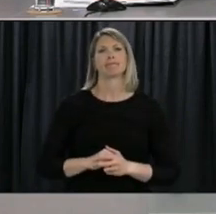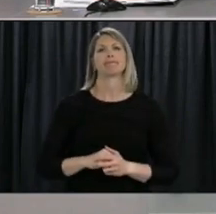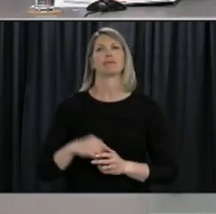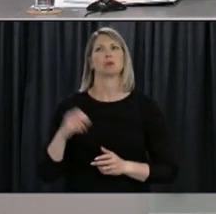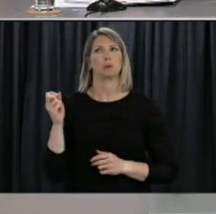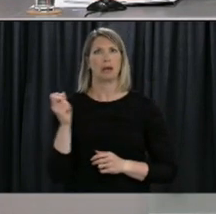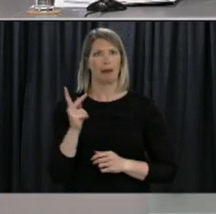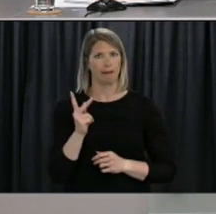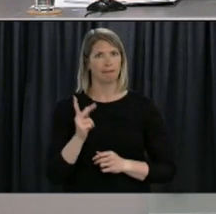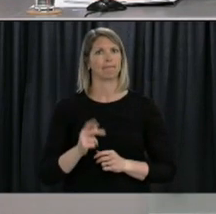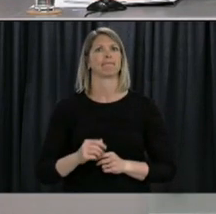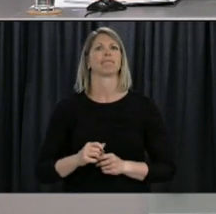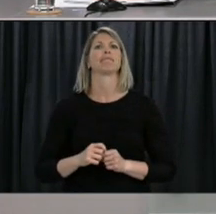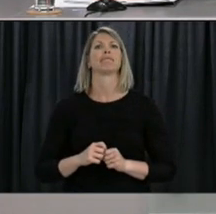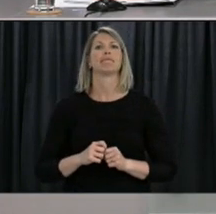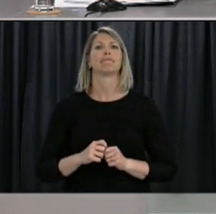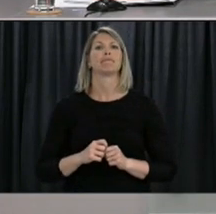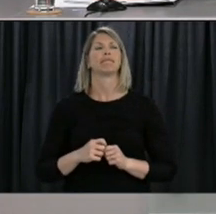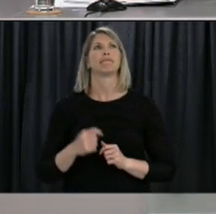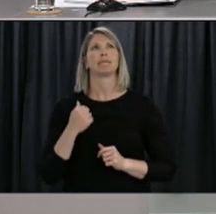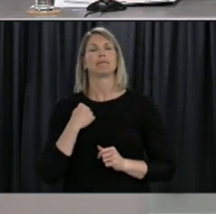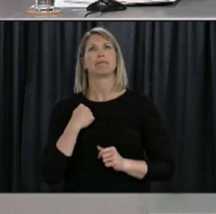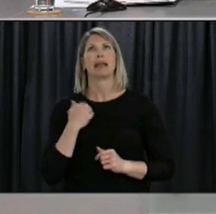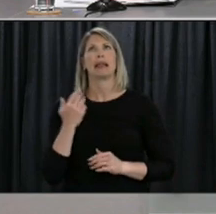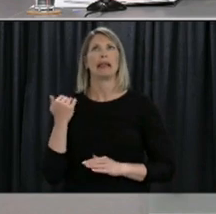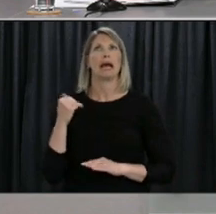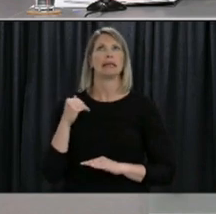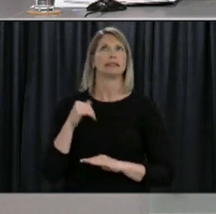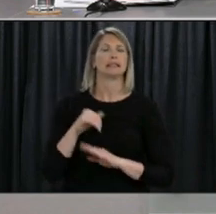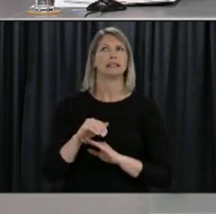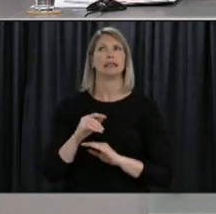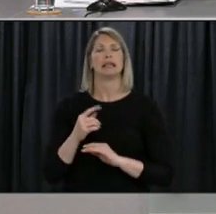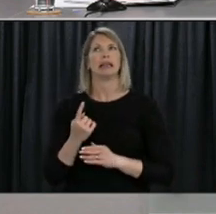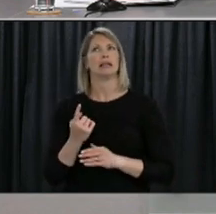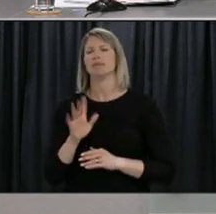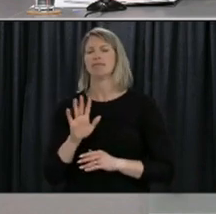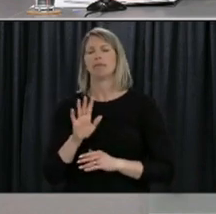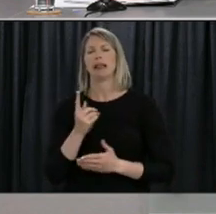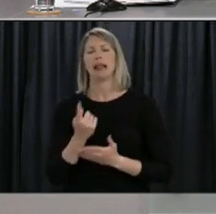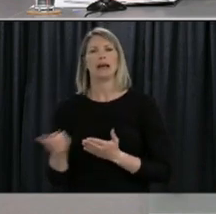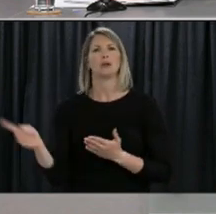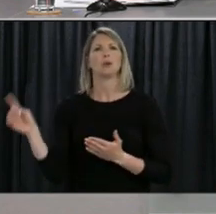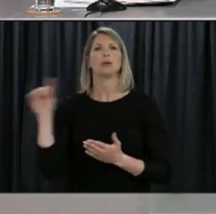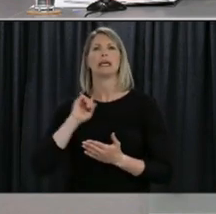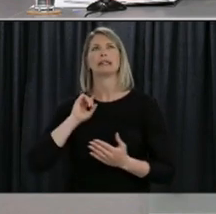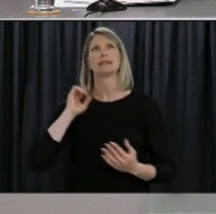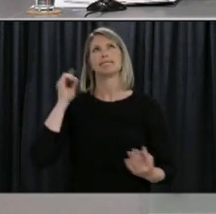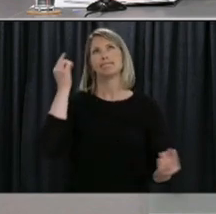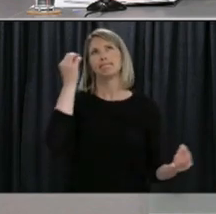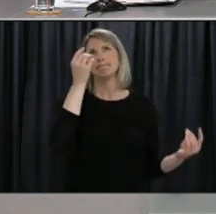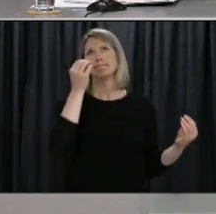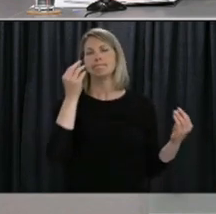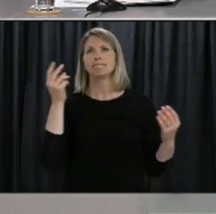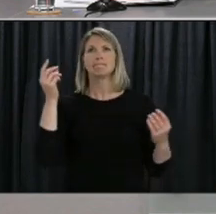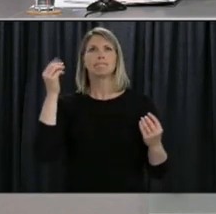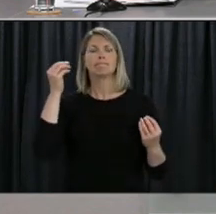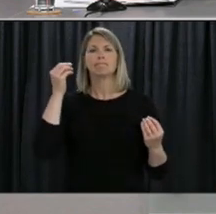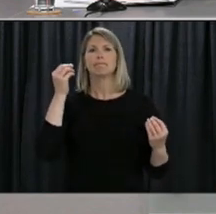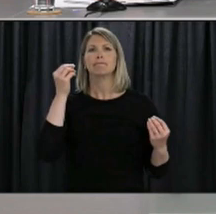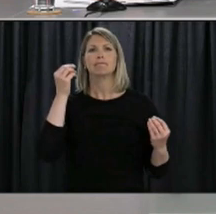I was wondering last night or last week there's some suggestion that restrictions might be